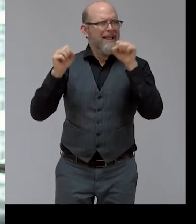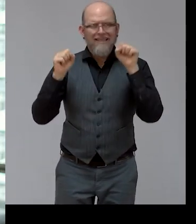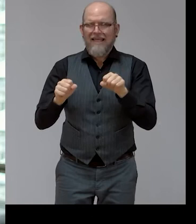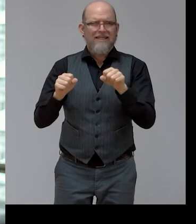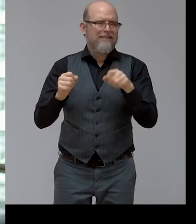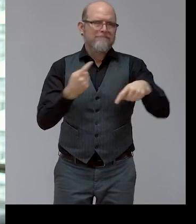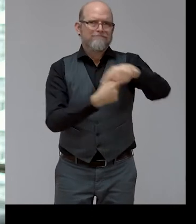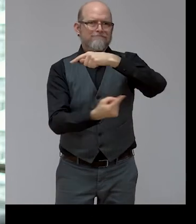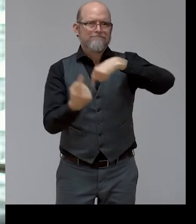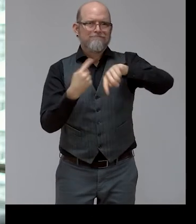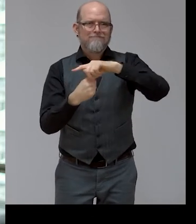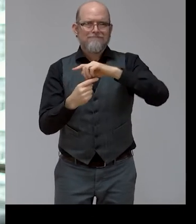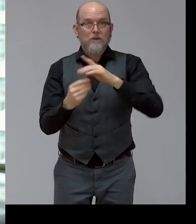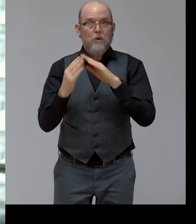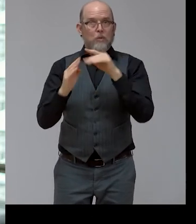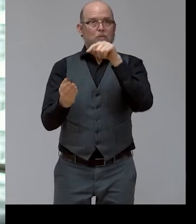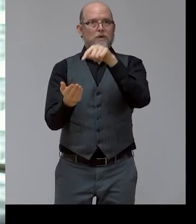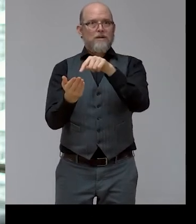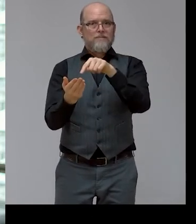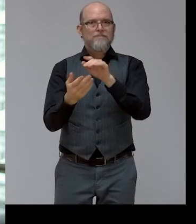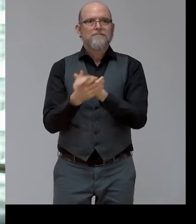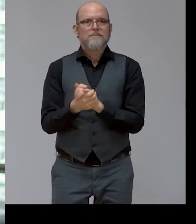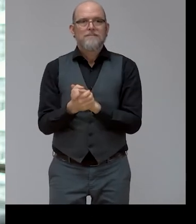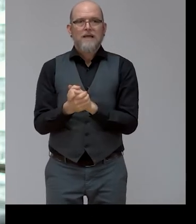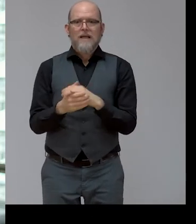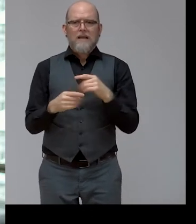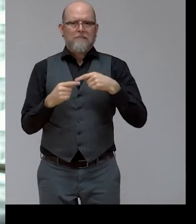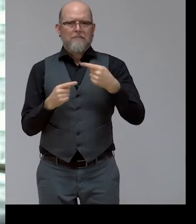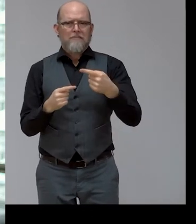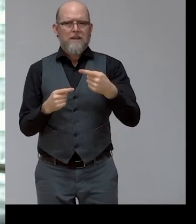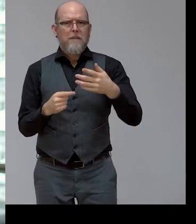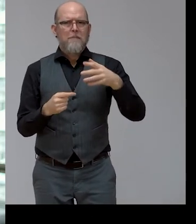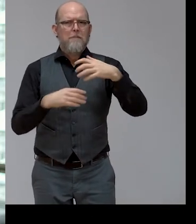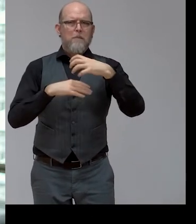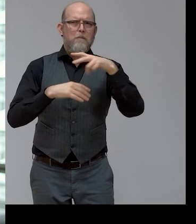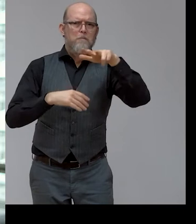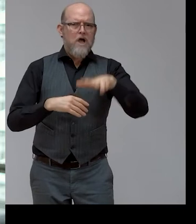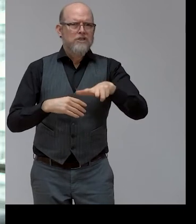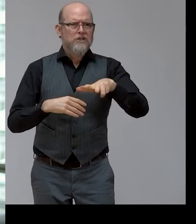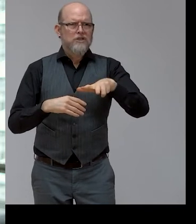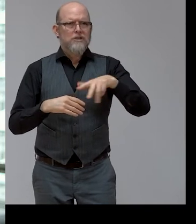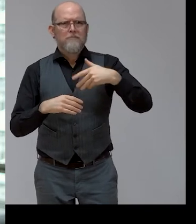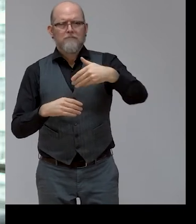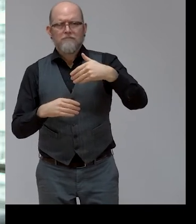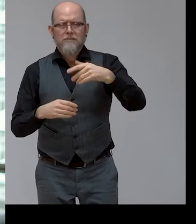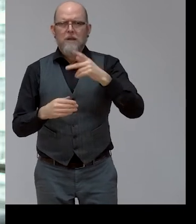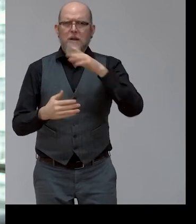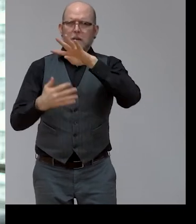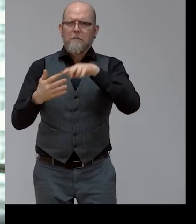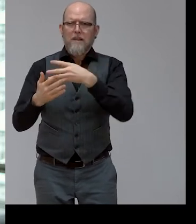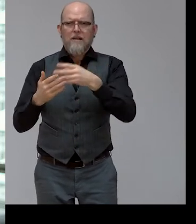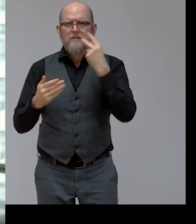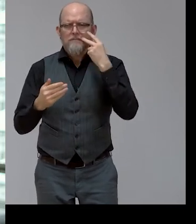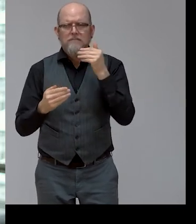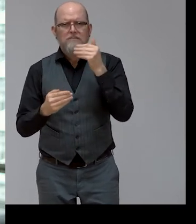the Commission will adopt the Social Pillar Action Plan. Principle 17 of the pillar explicitly